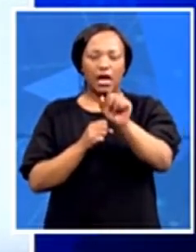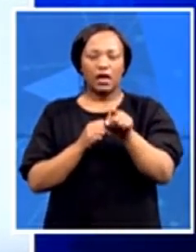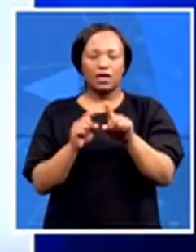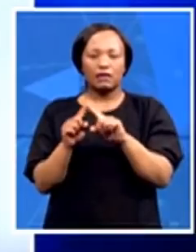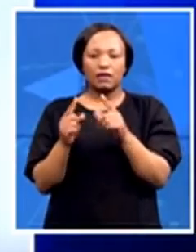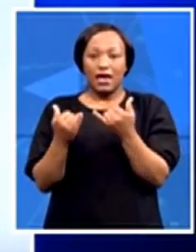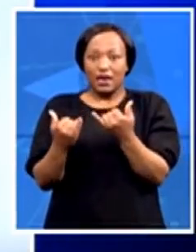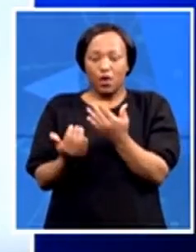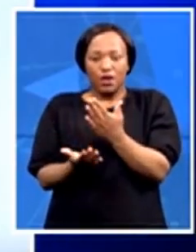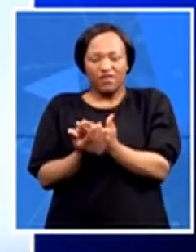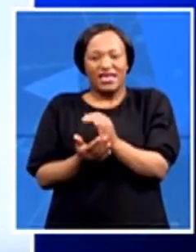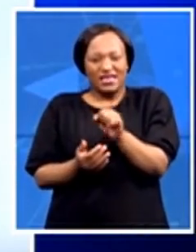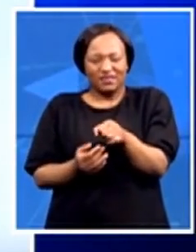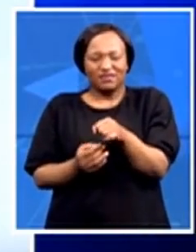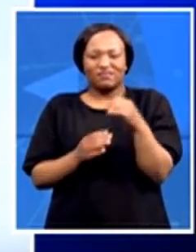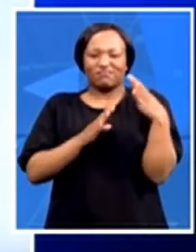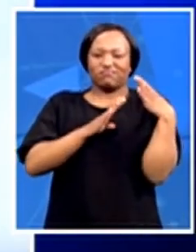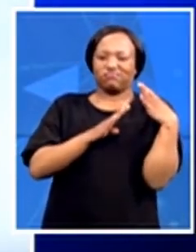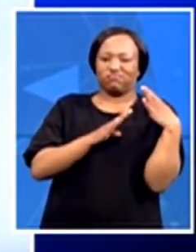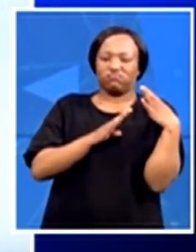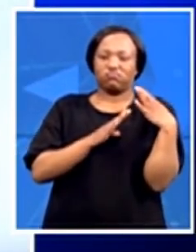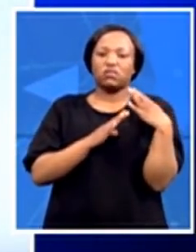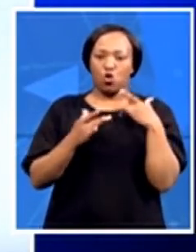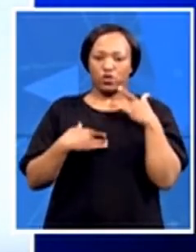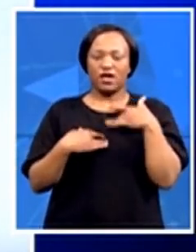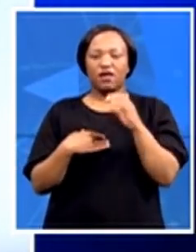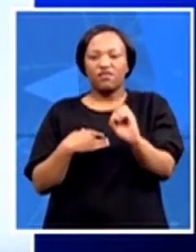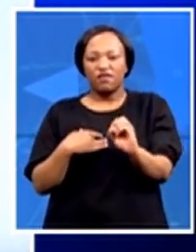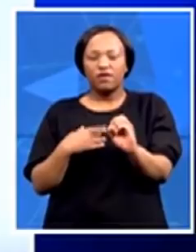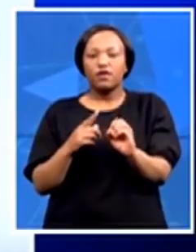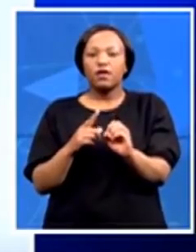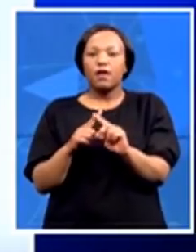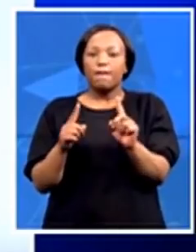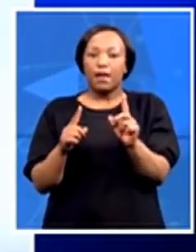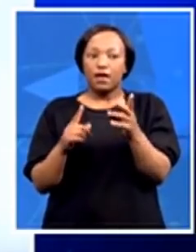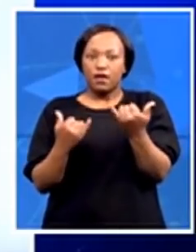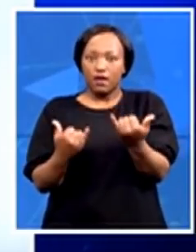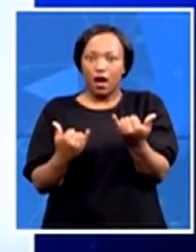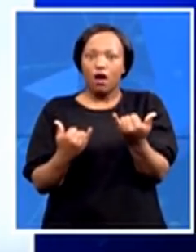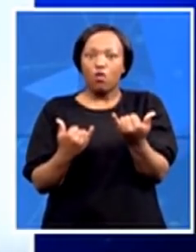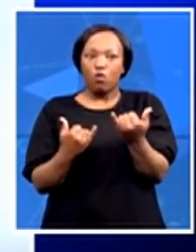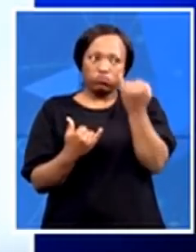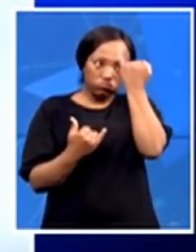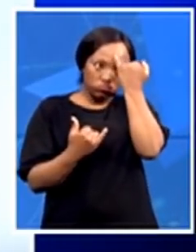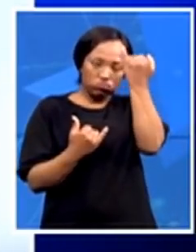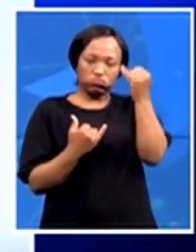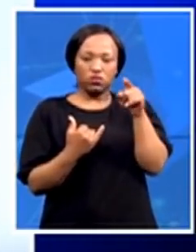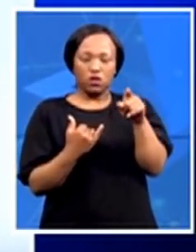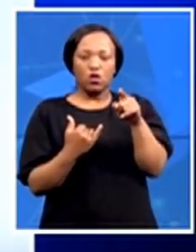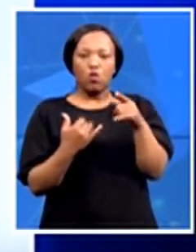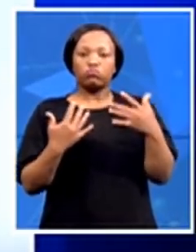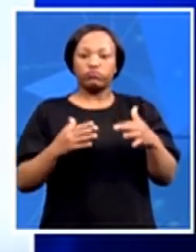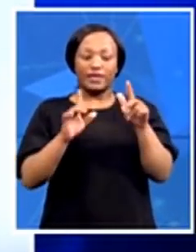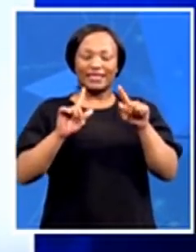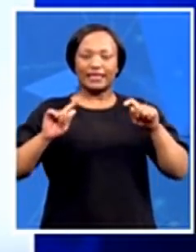a cause for concern. That being said, this initial force at the moment is really an advanced team. It's made up predominantly of special